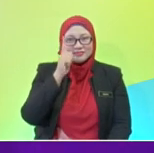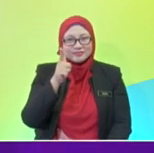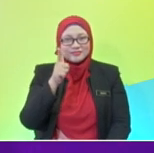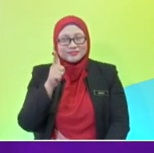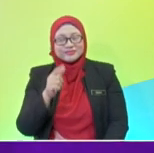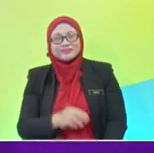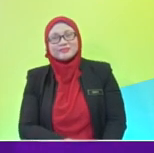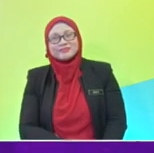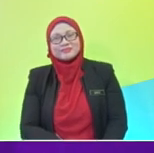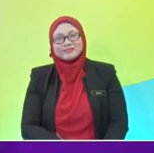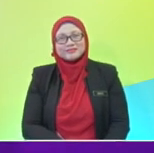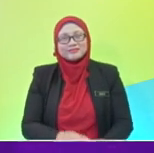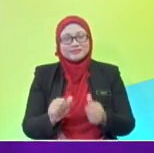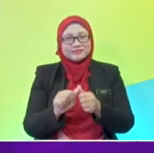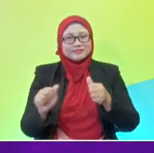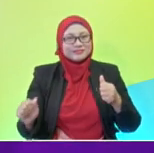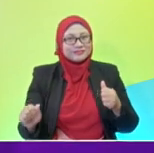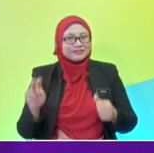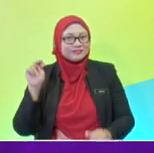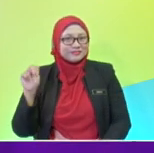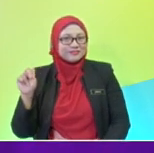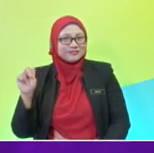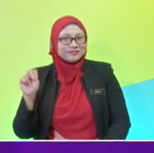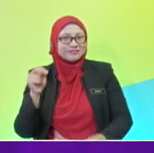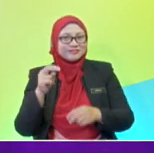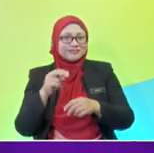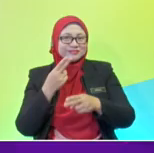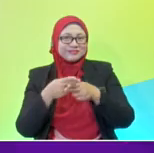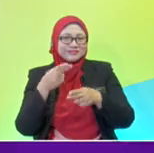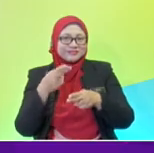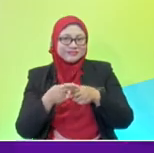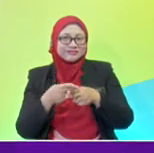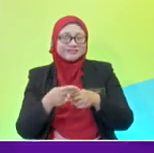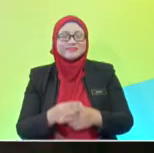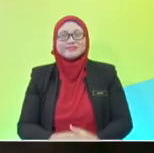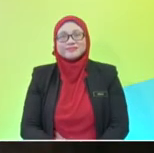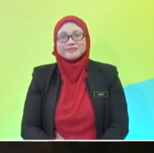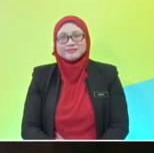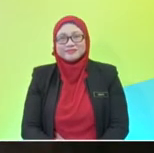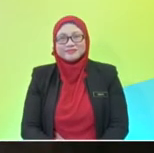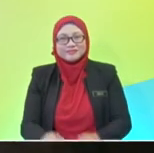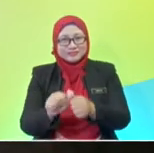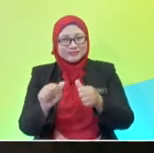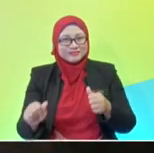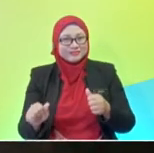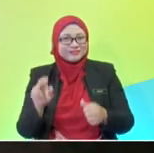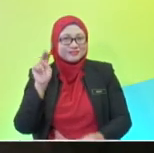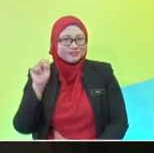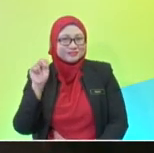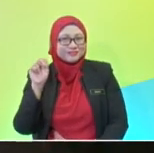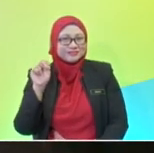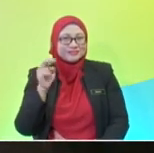sun. It's the father's, Neptune is the name. Yeah. So, it's the father's. father's. Exactly.